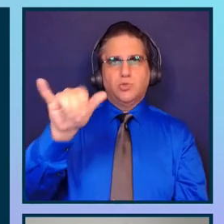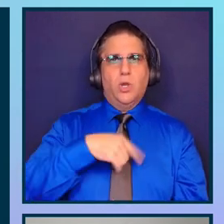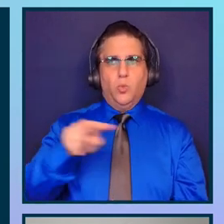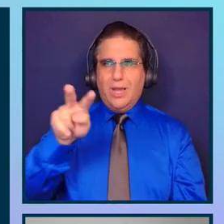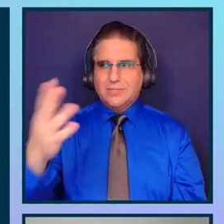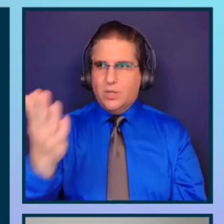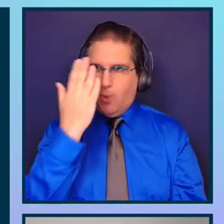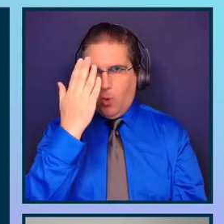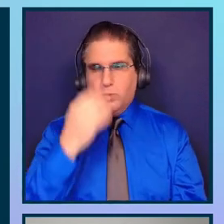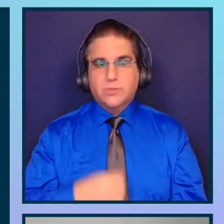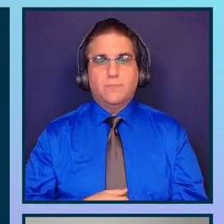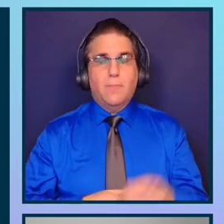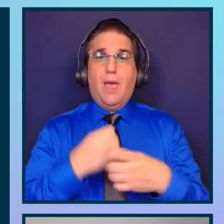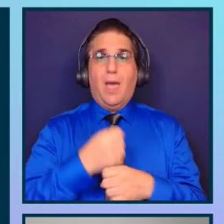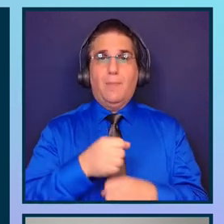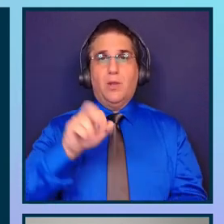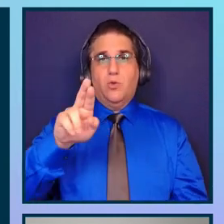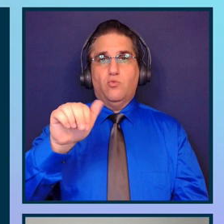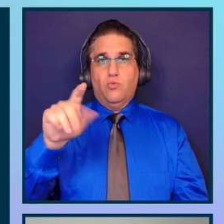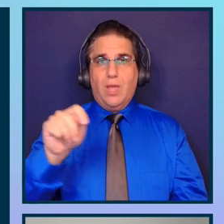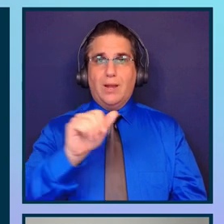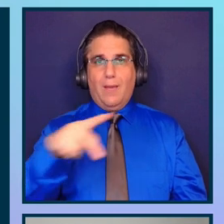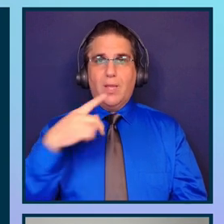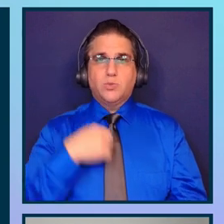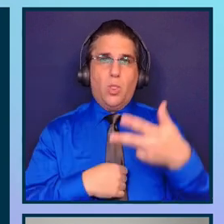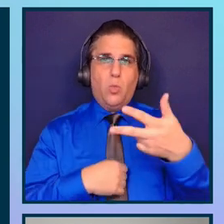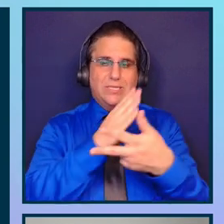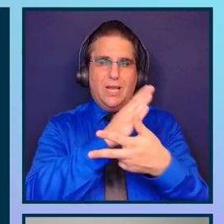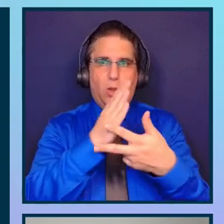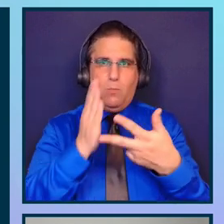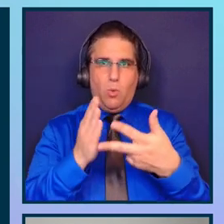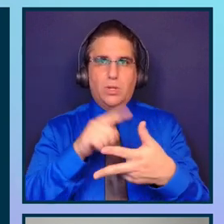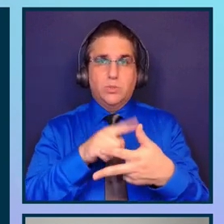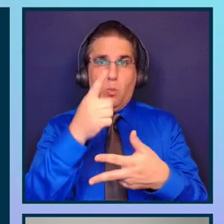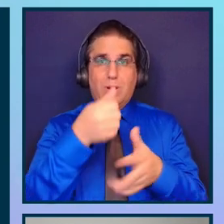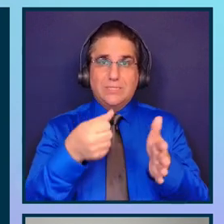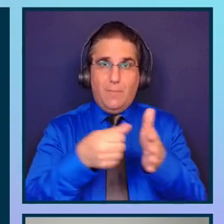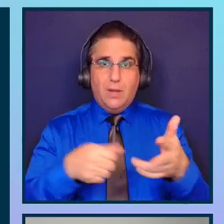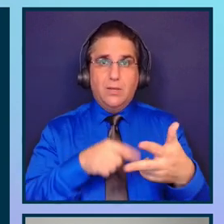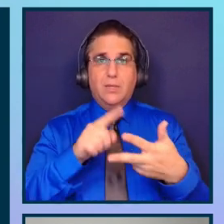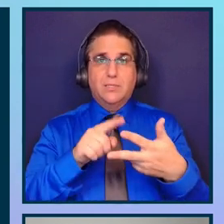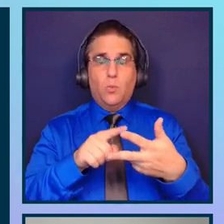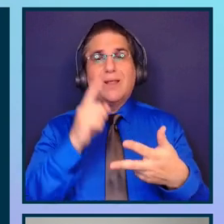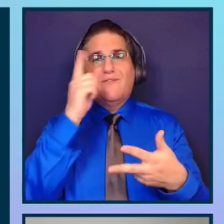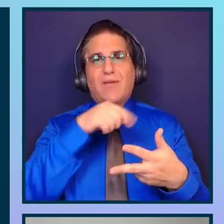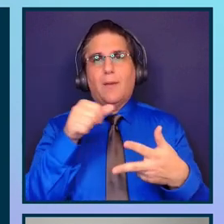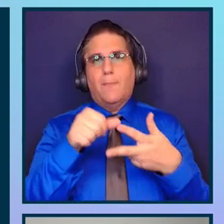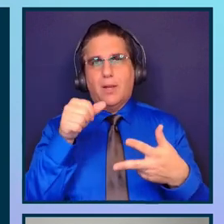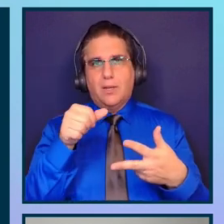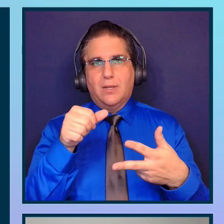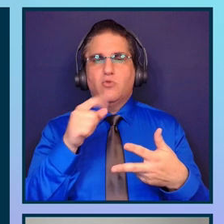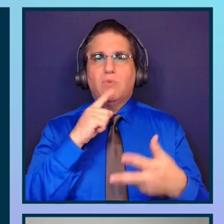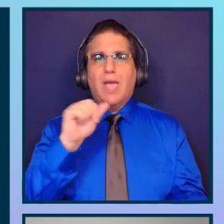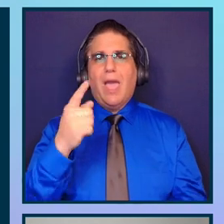I created a React application with three tiny components. One is a button. The second one is a fake button, which is an